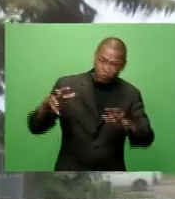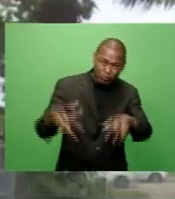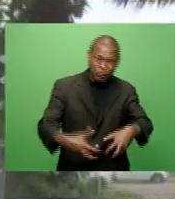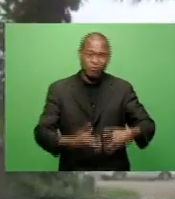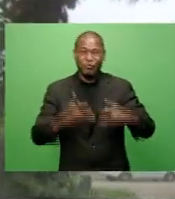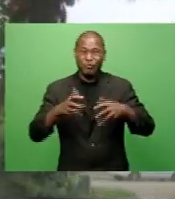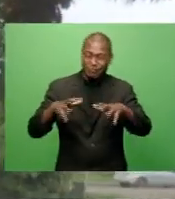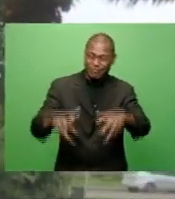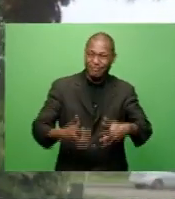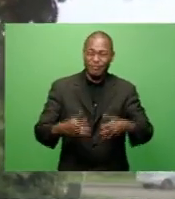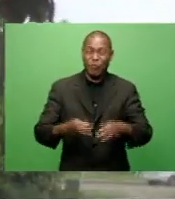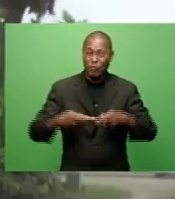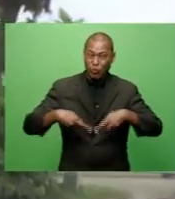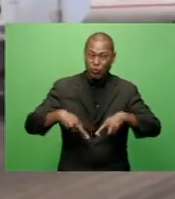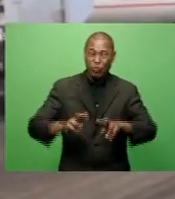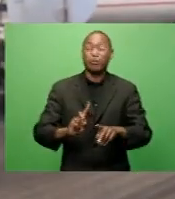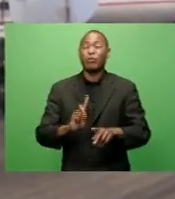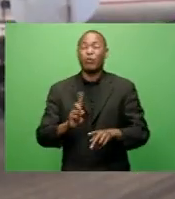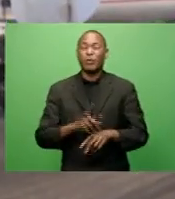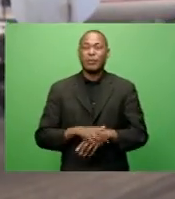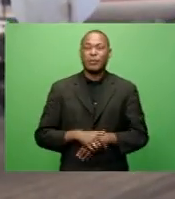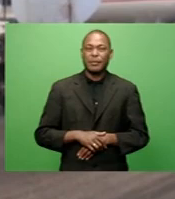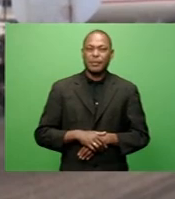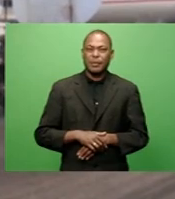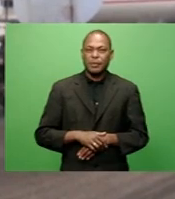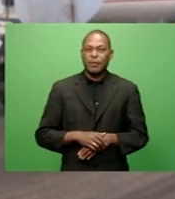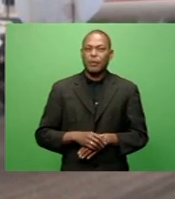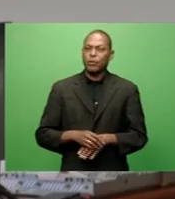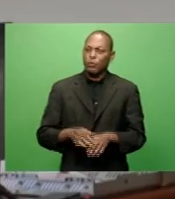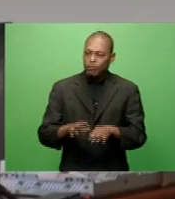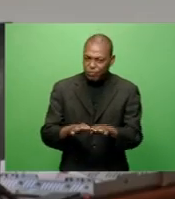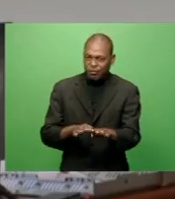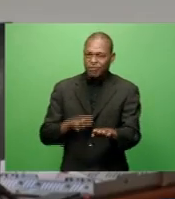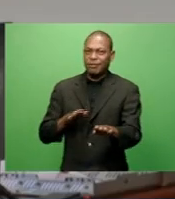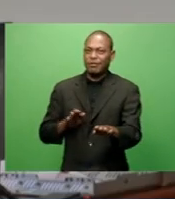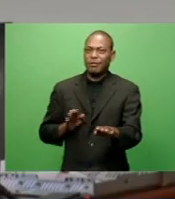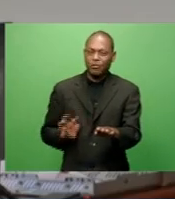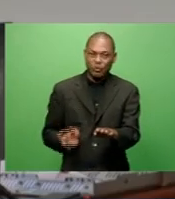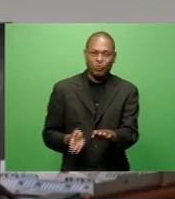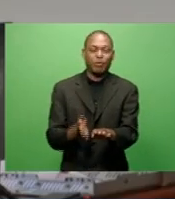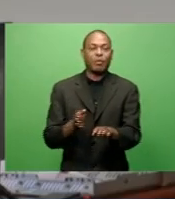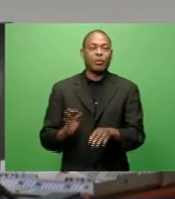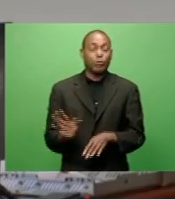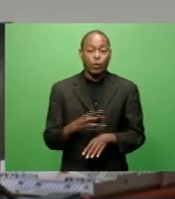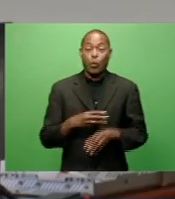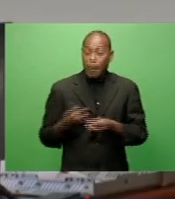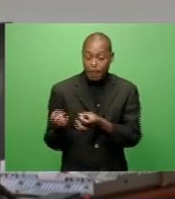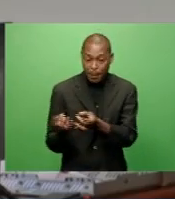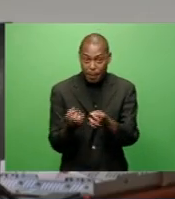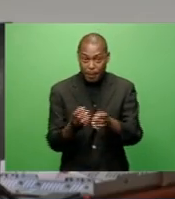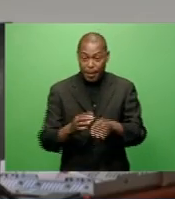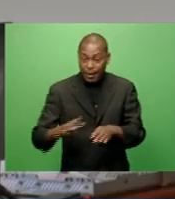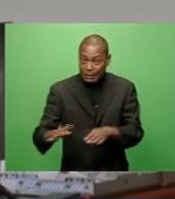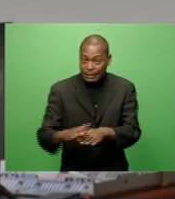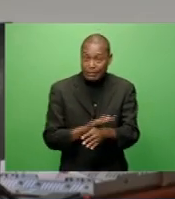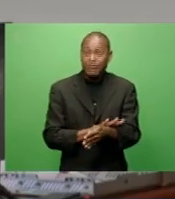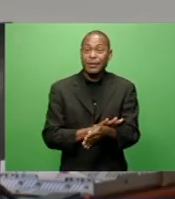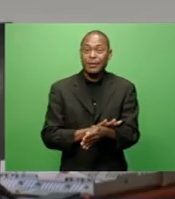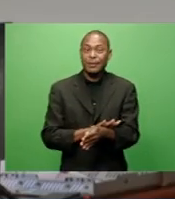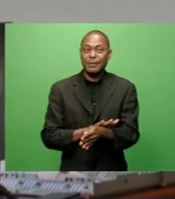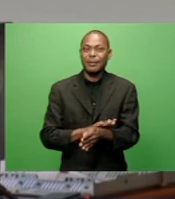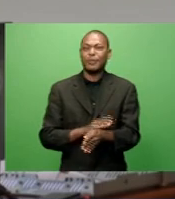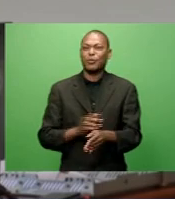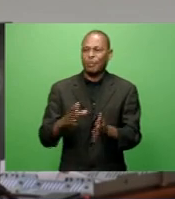hours to ease the traffic flow. Every time we prepare the surface and then let the vehicles go on again,